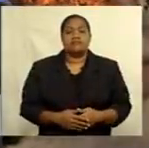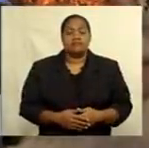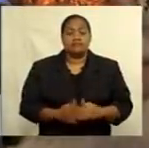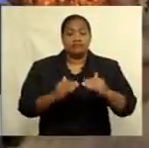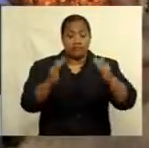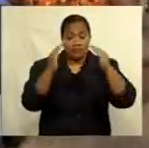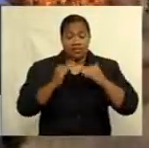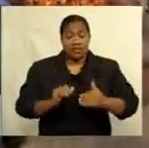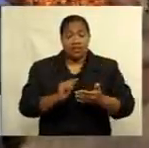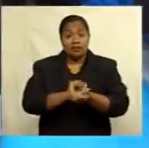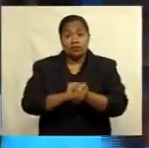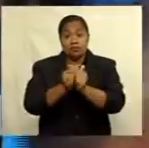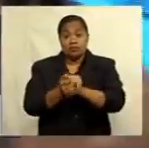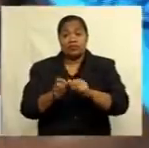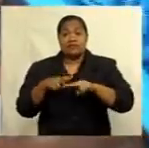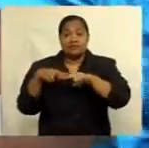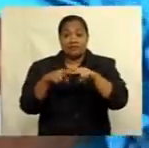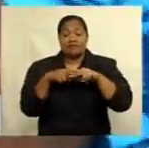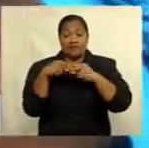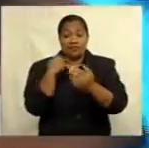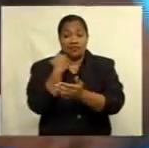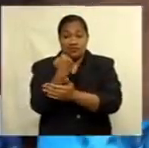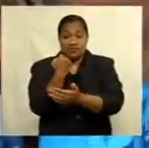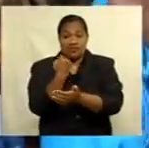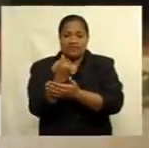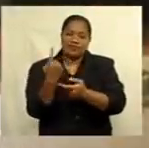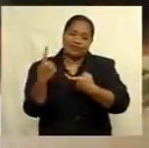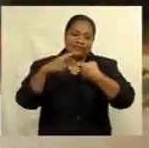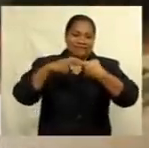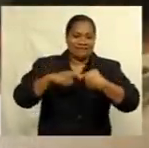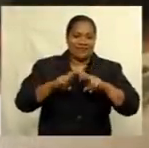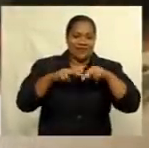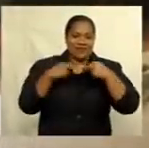And later in sports, Fiji rugby stars reunite with families.